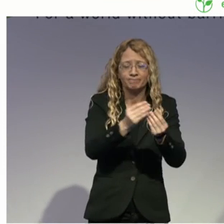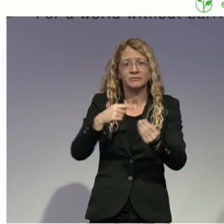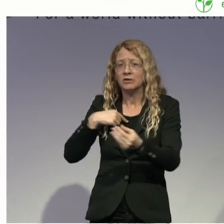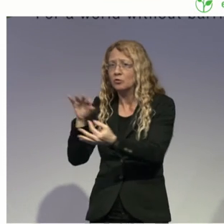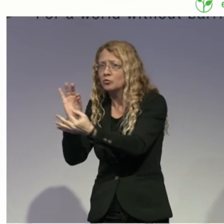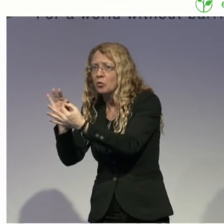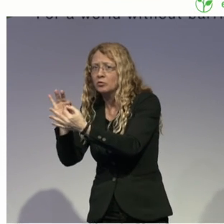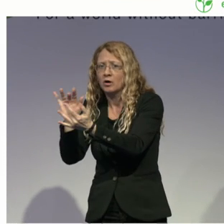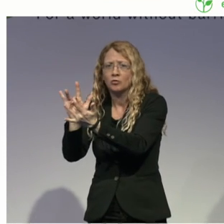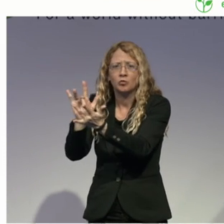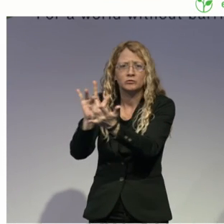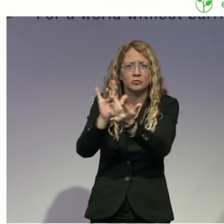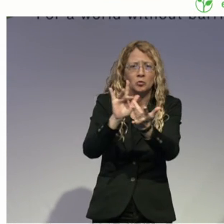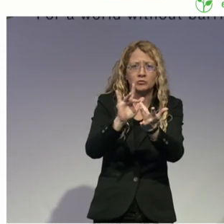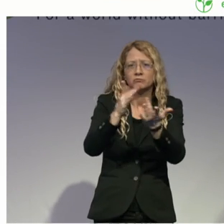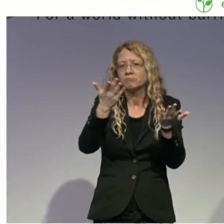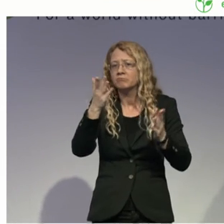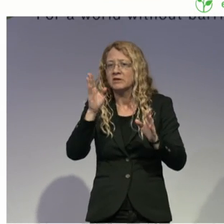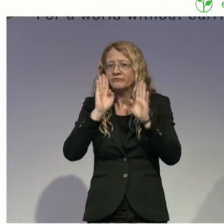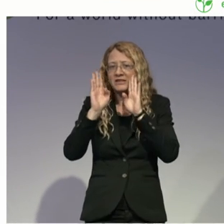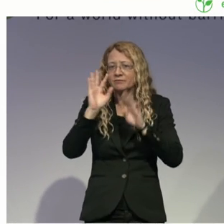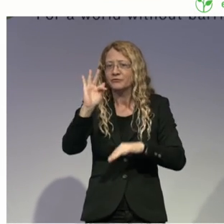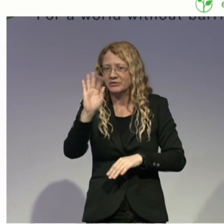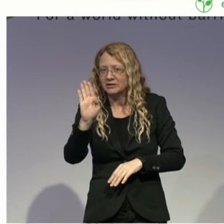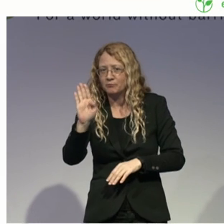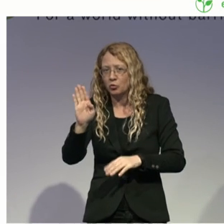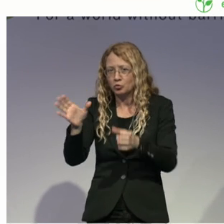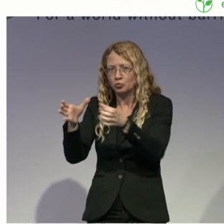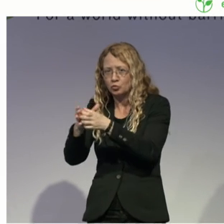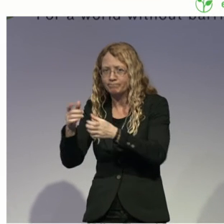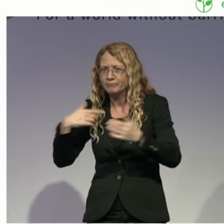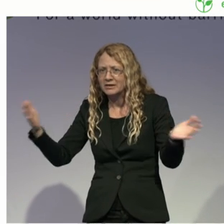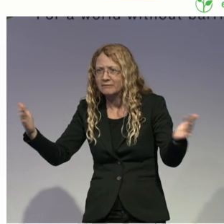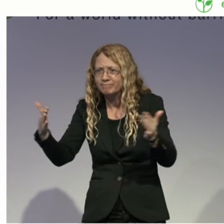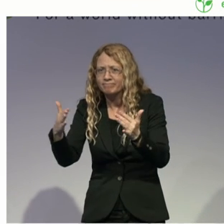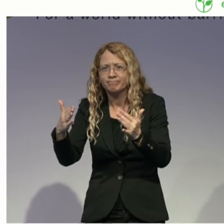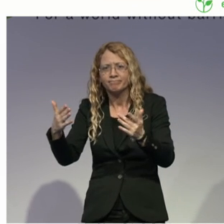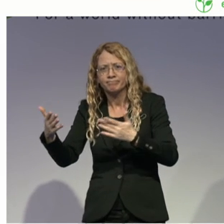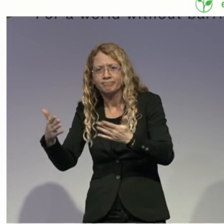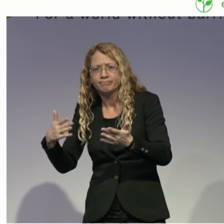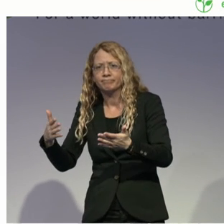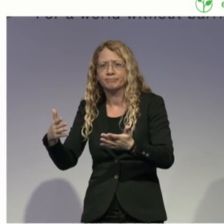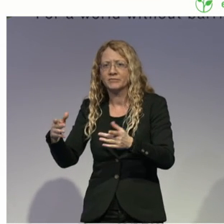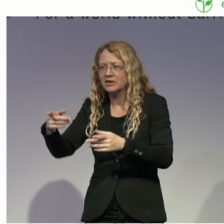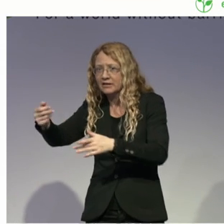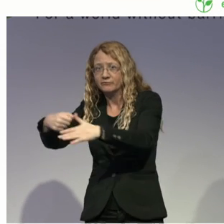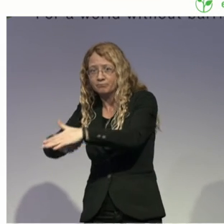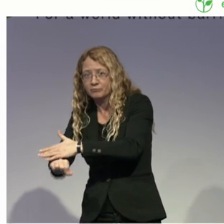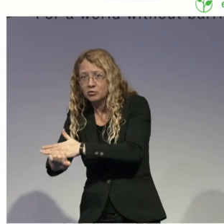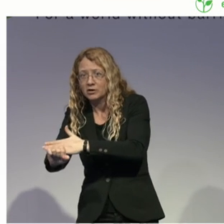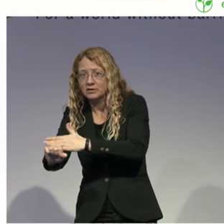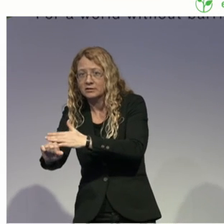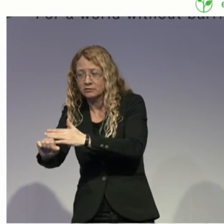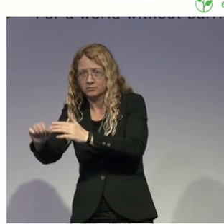groups, and through Neonatal and Pediatric Stroke Center that we have built in Italy, in which the family goes through a free